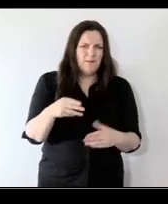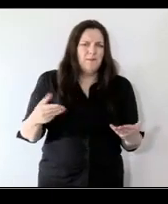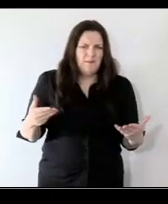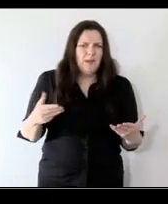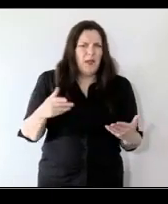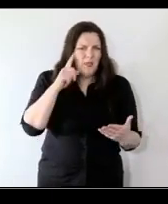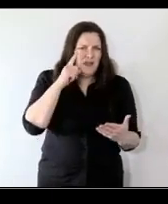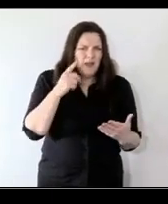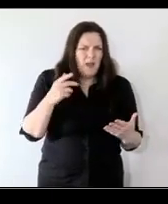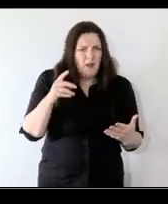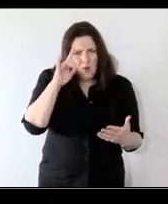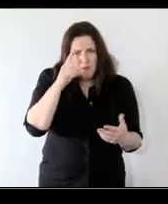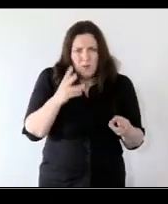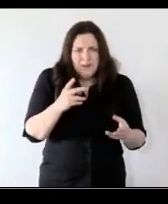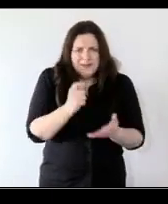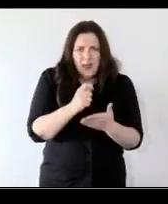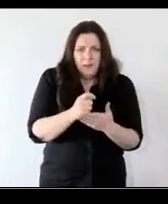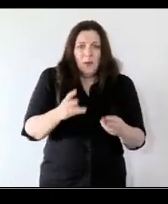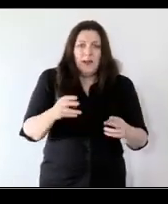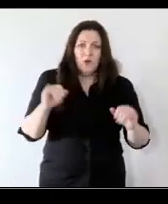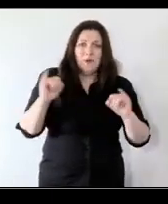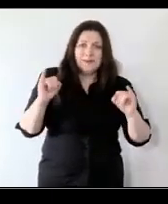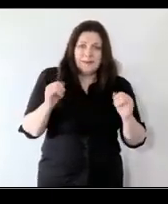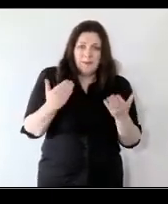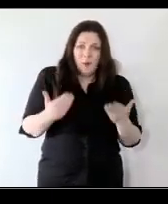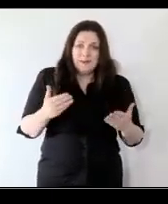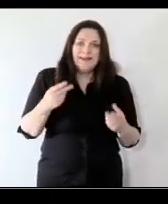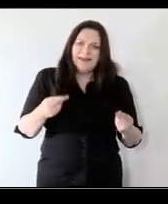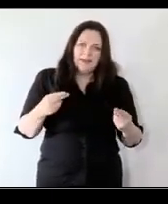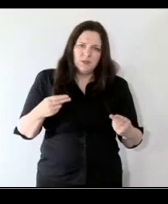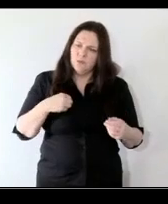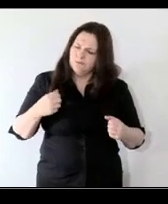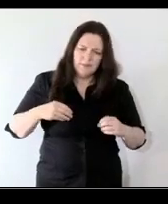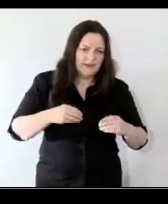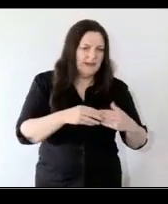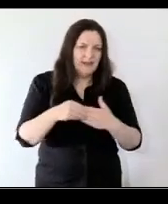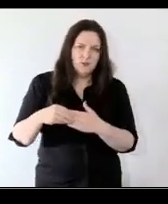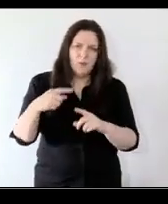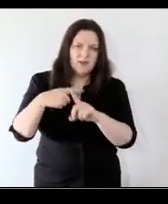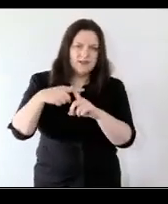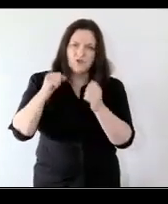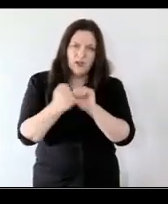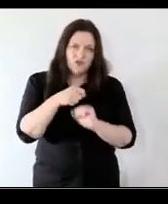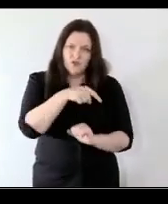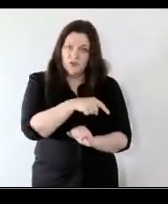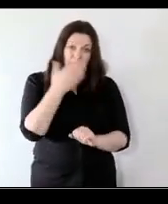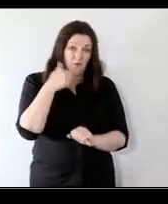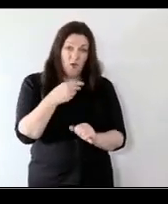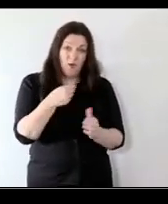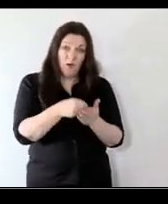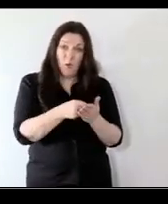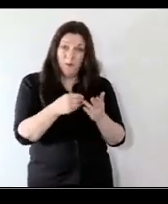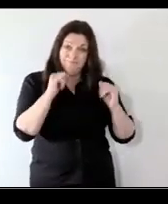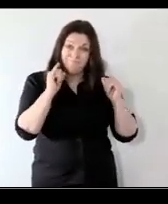will change now you know this this will be a crisis moment that that leads to really positive change it wasn't and in fact it led